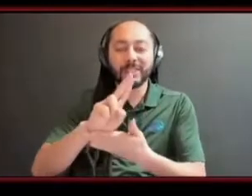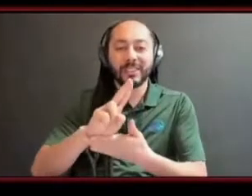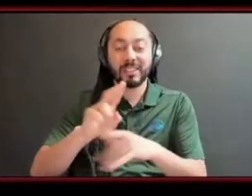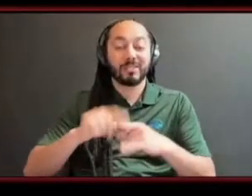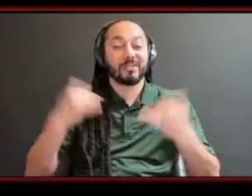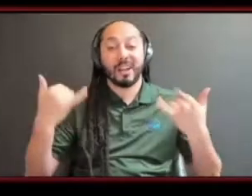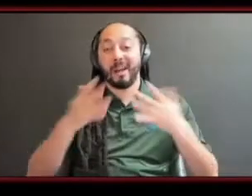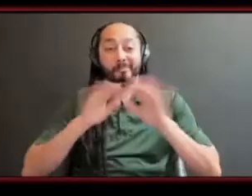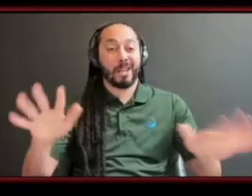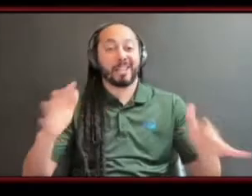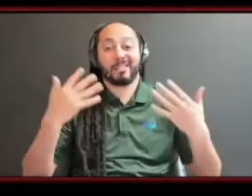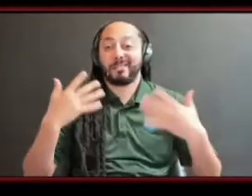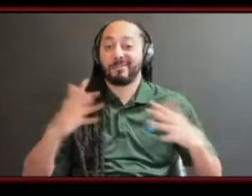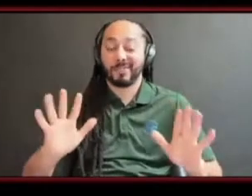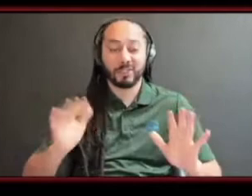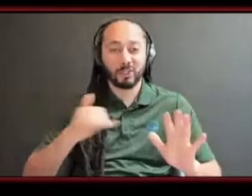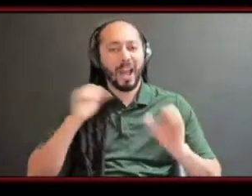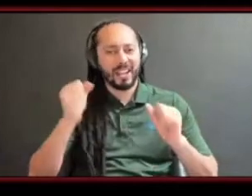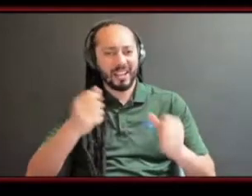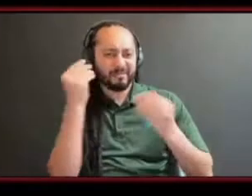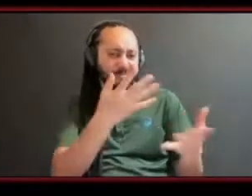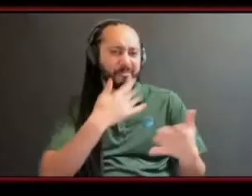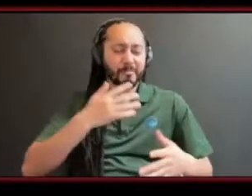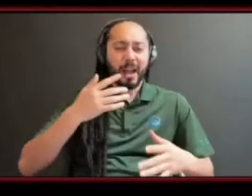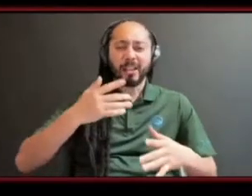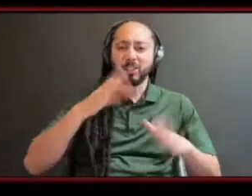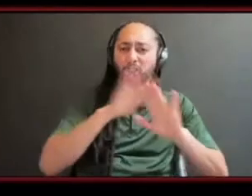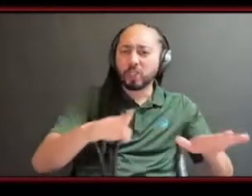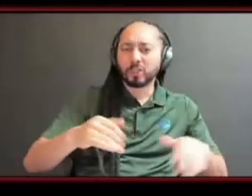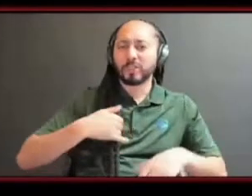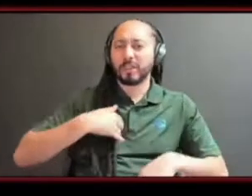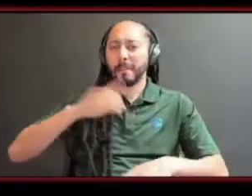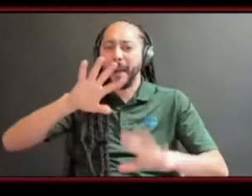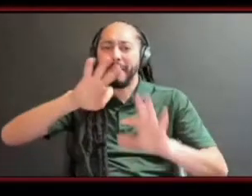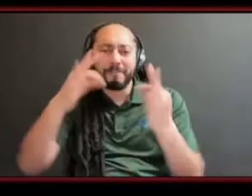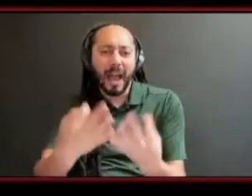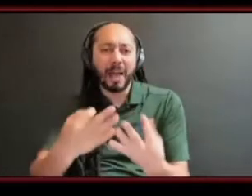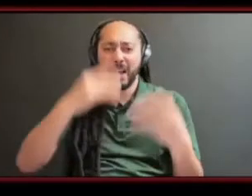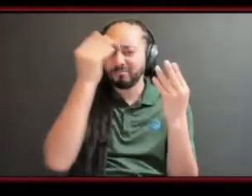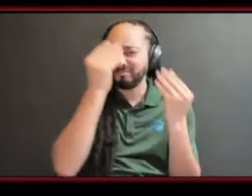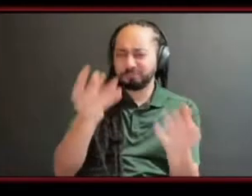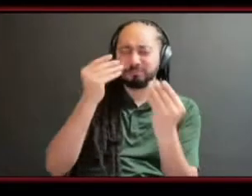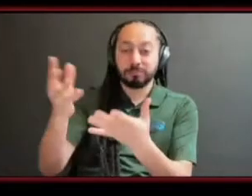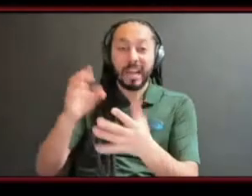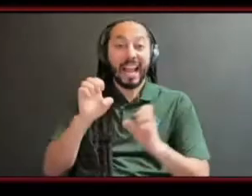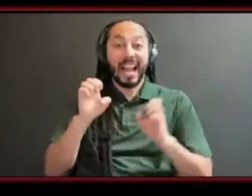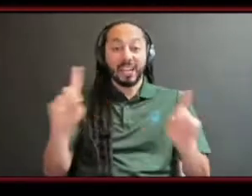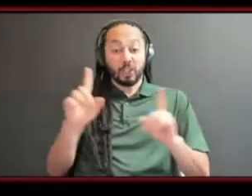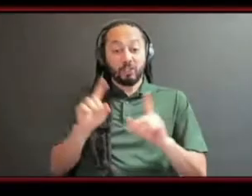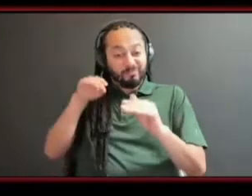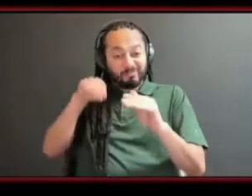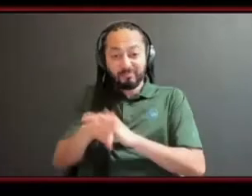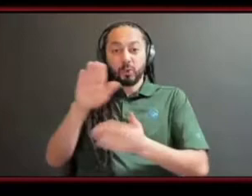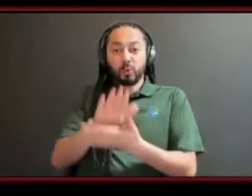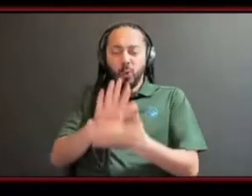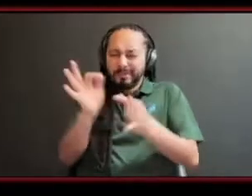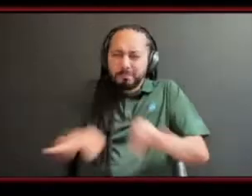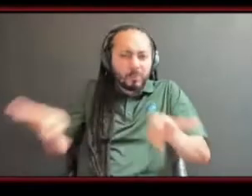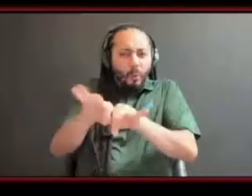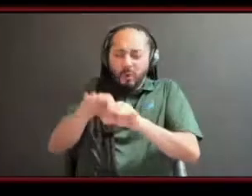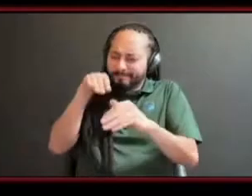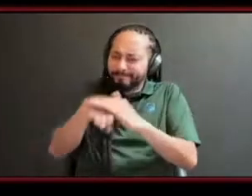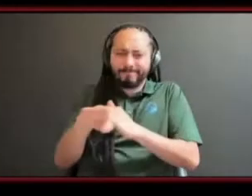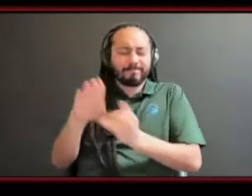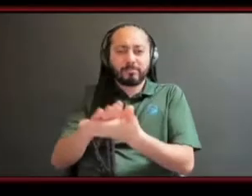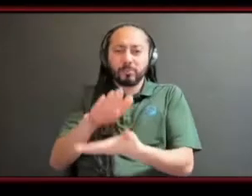my siblings my kids in the future like education is important because you never know where it could take you and i'm hoping and i feel like i know